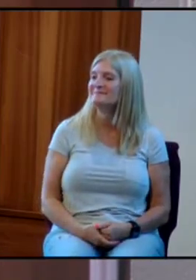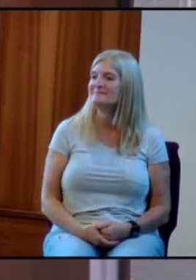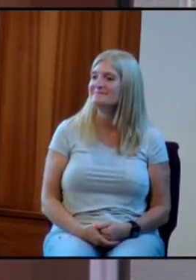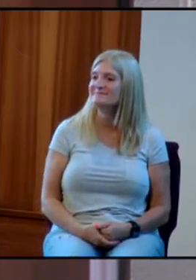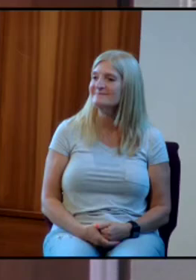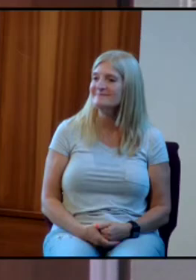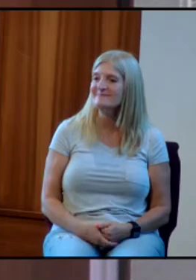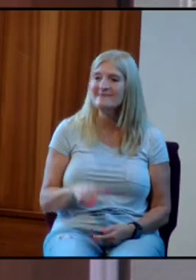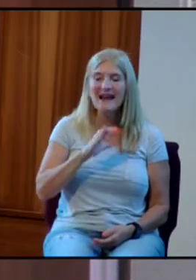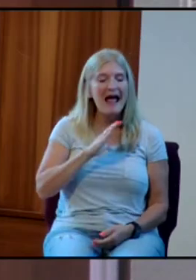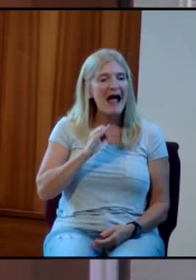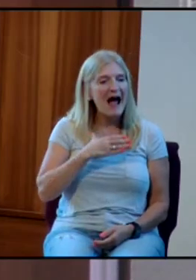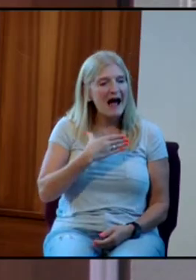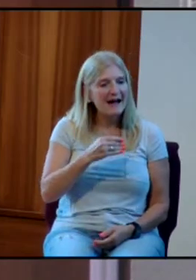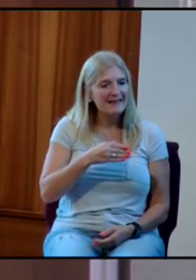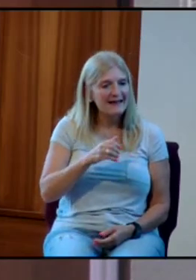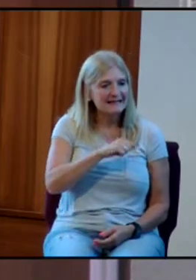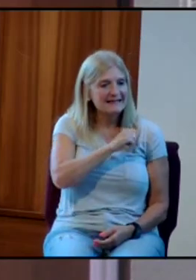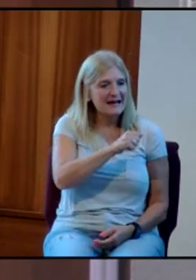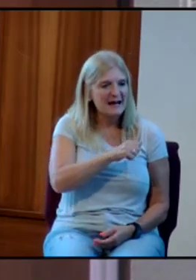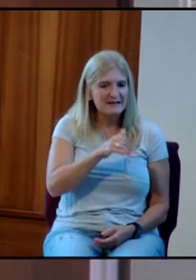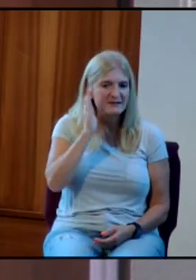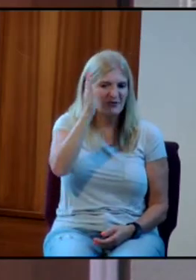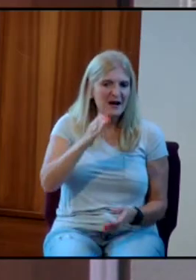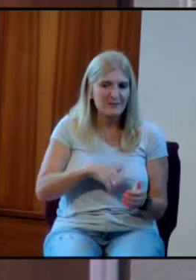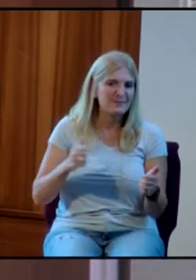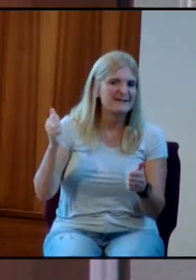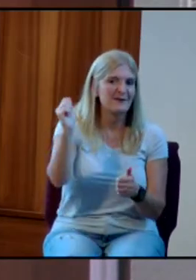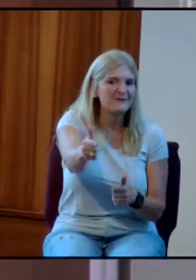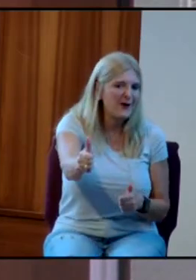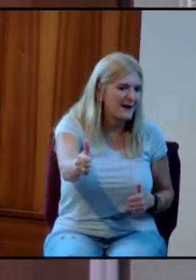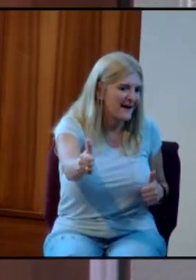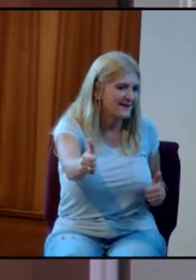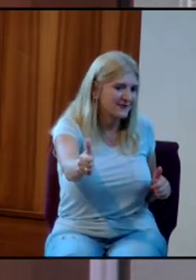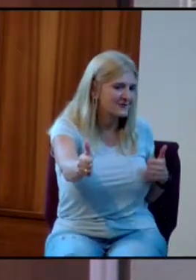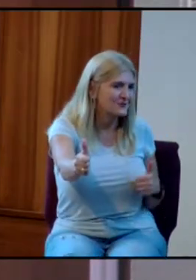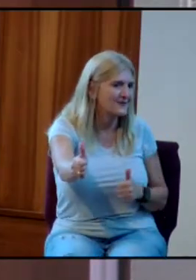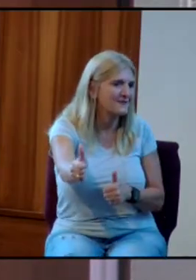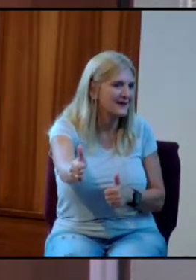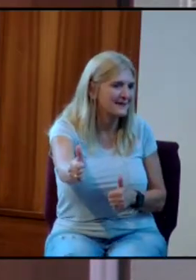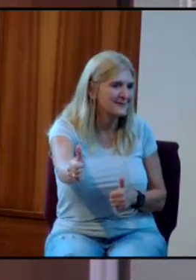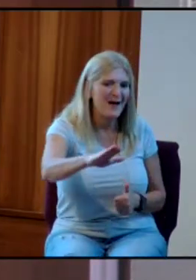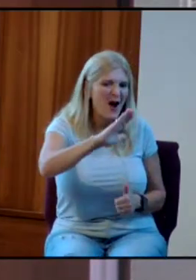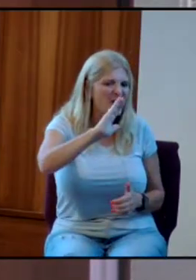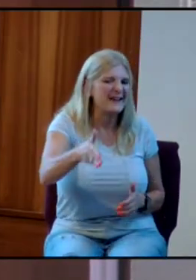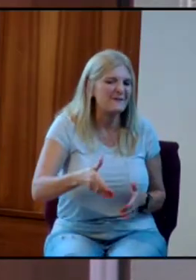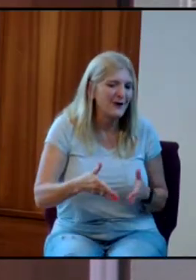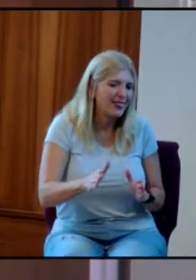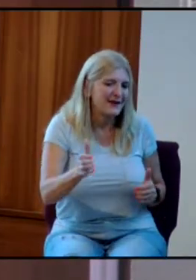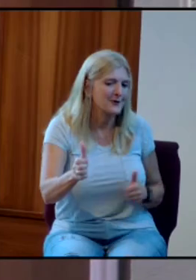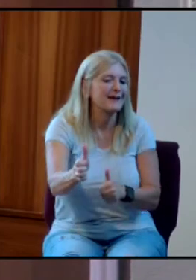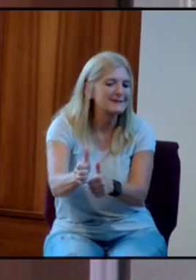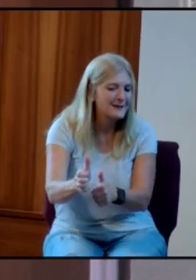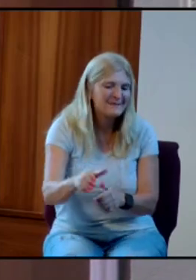I like this attitude. I'm going to be so far ahead of her, she'll never catch up. I'll never let her catch up. Like the